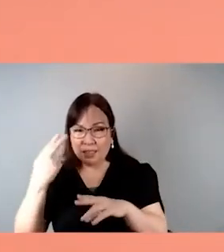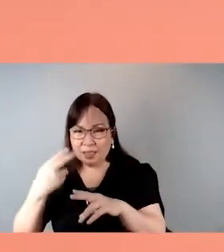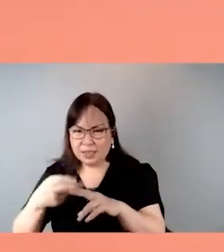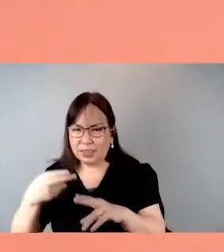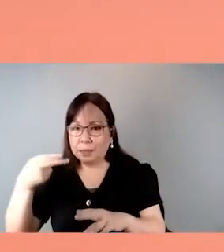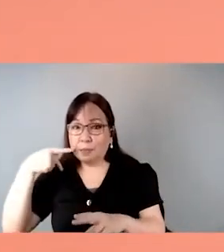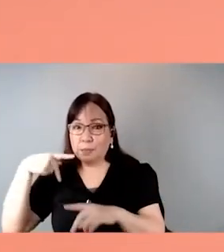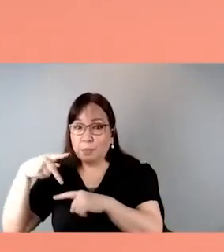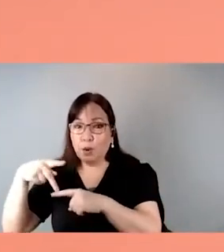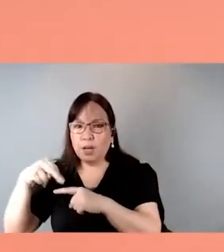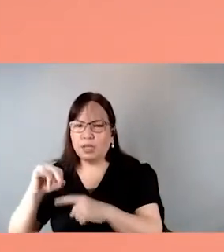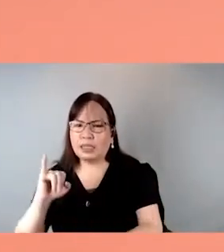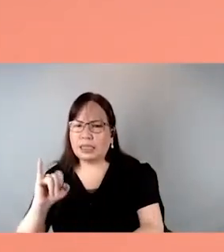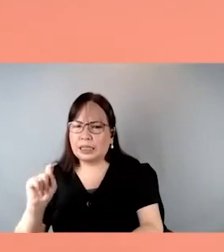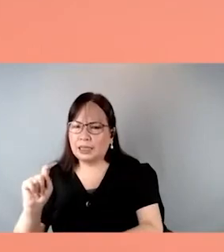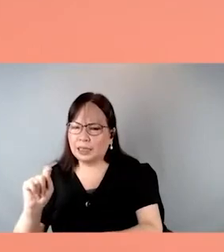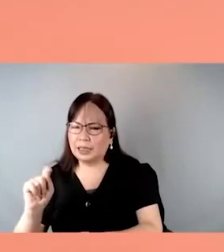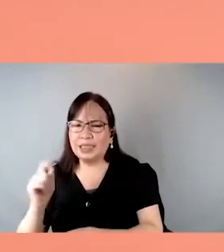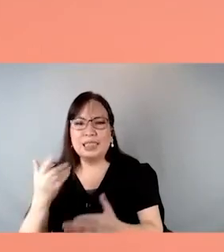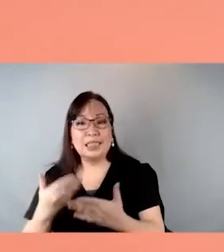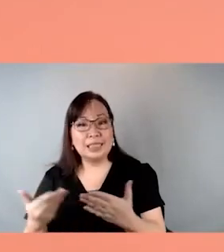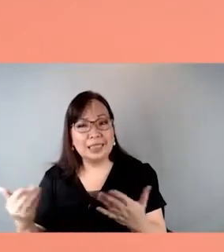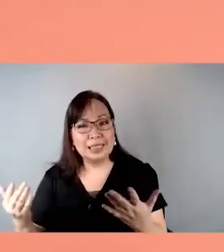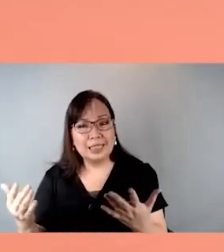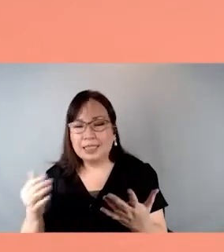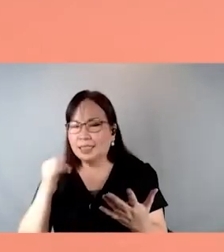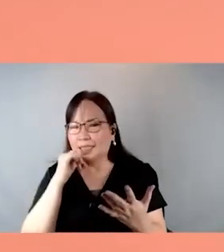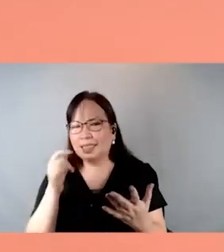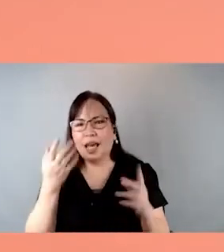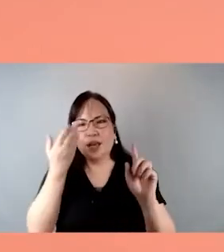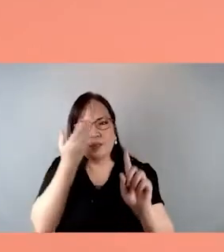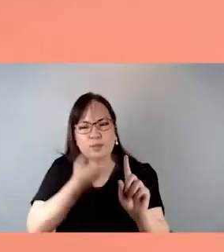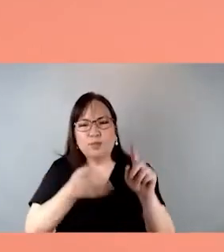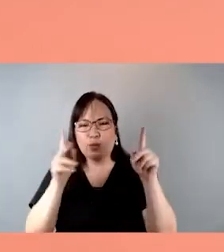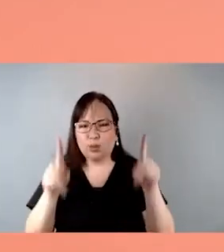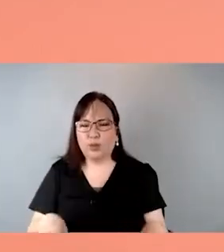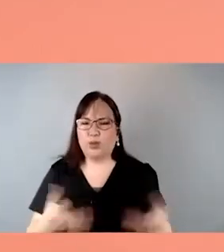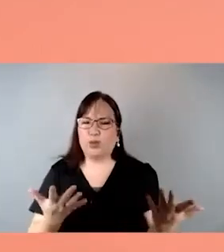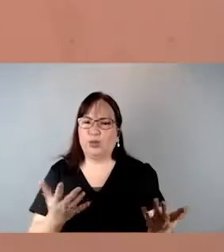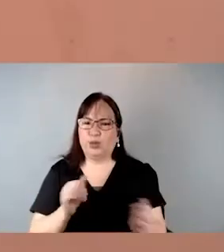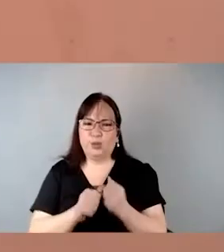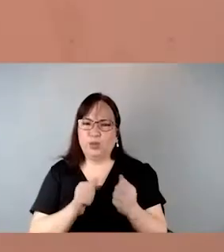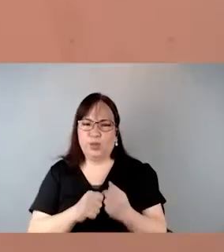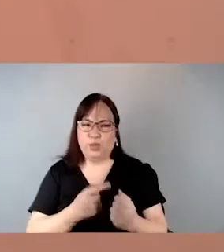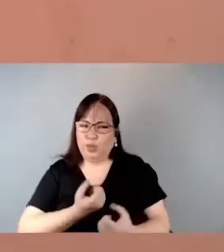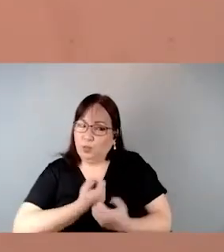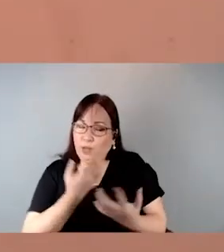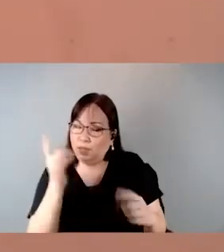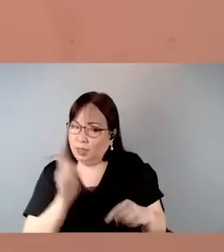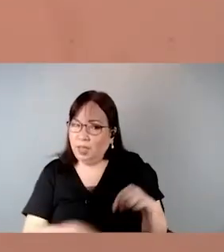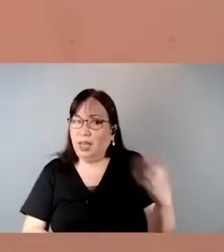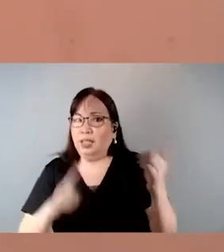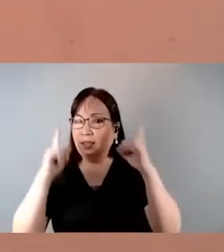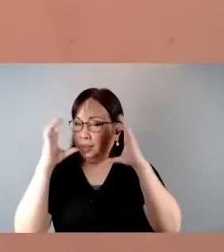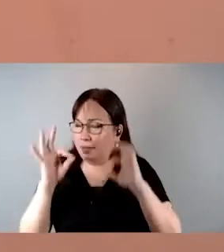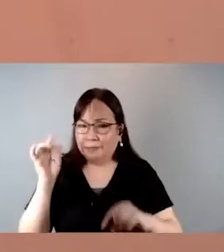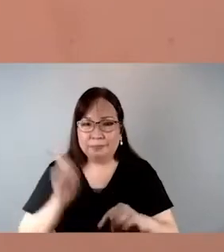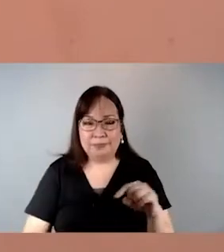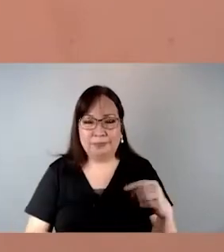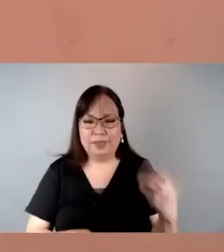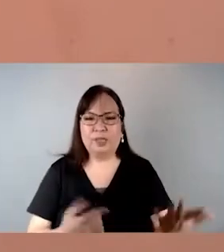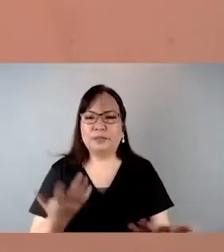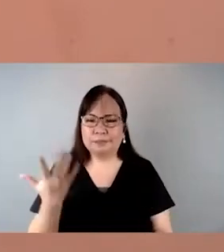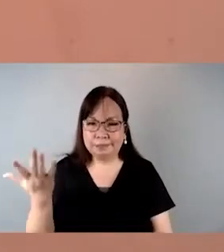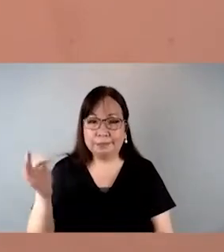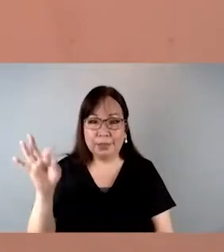still generally seen as objects with no voice or choice of their own. This 1924